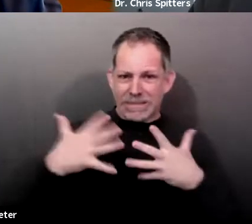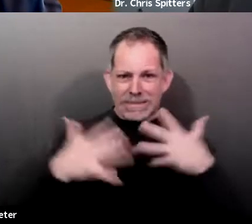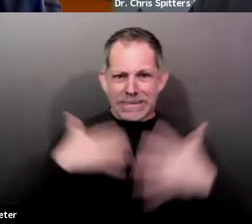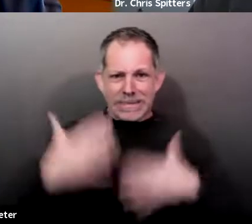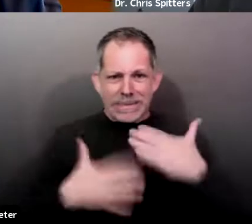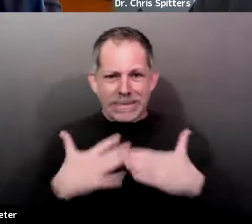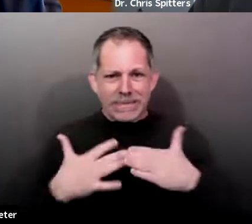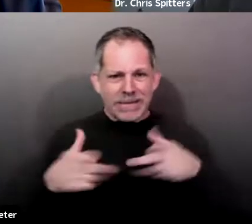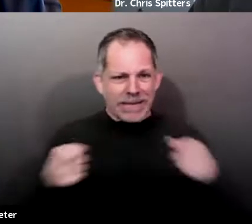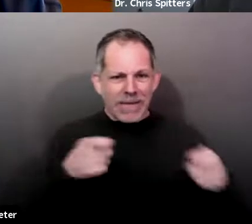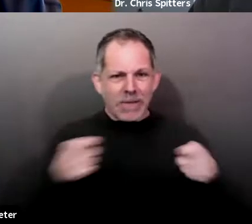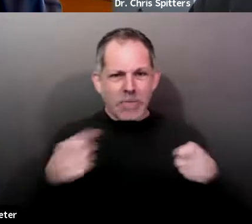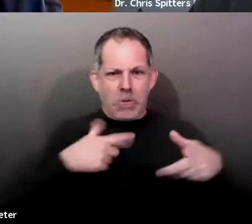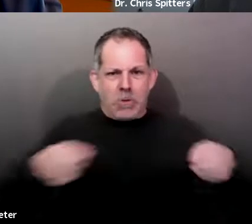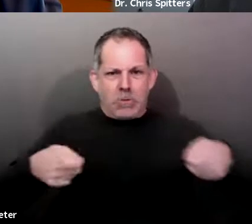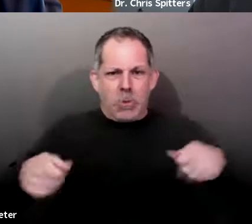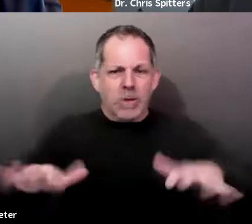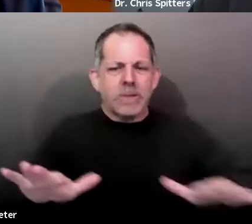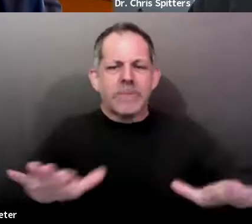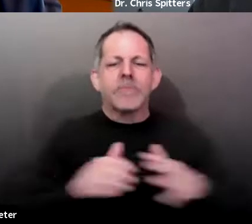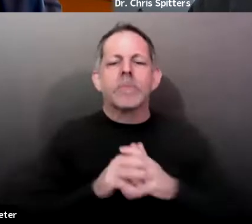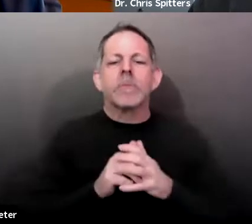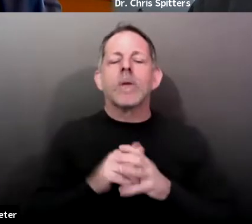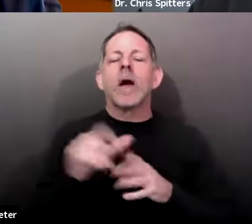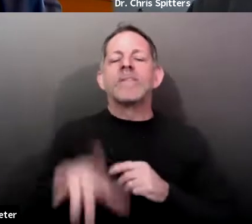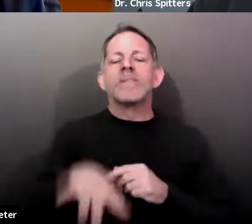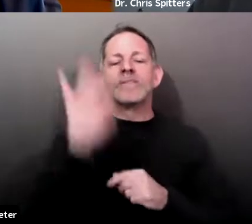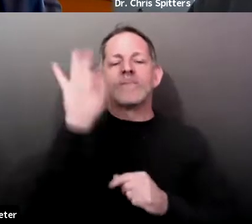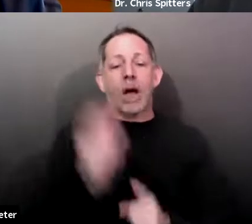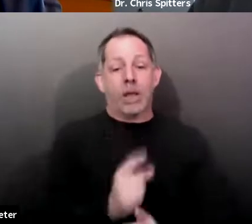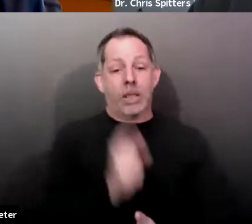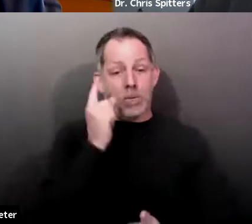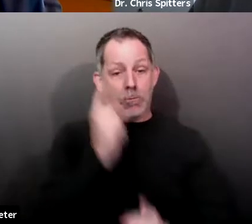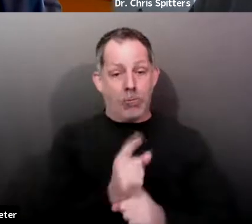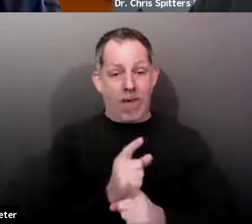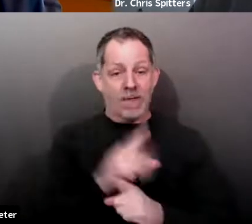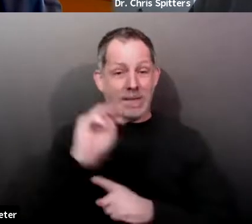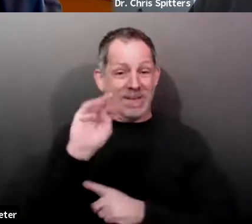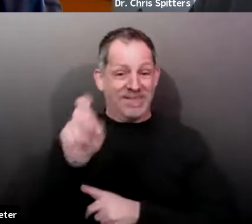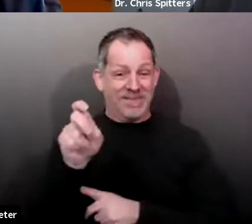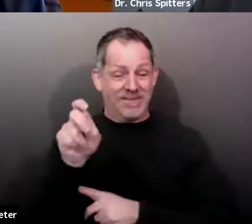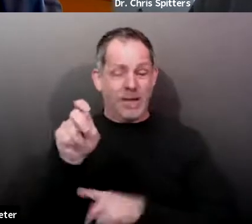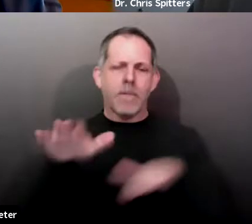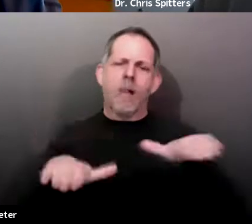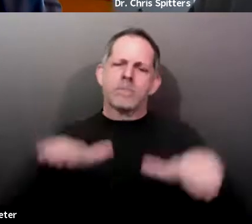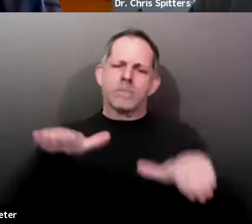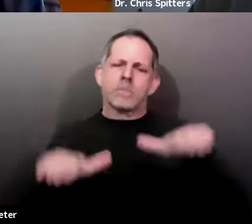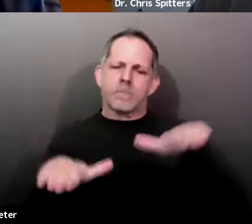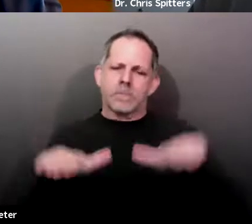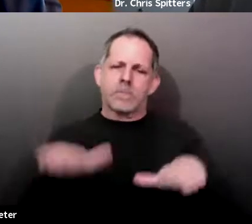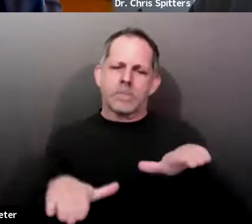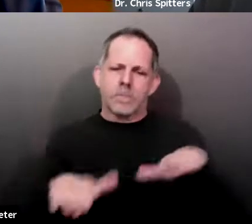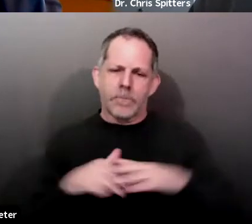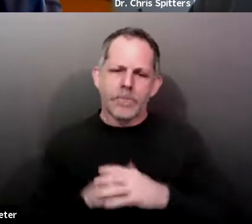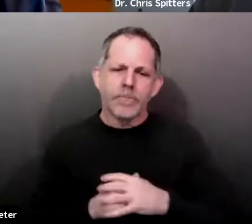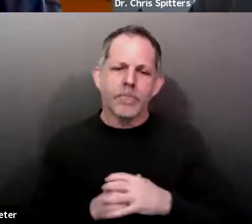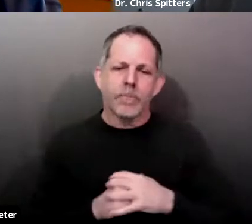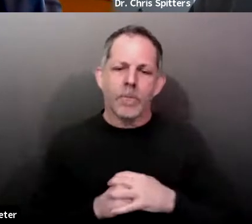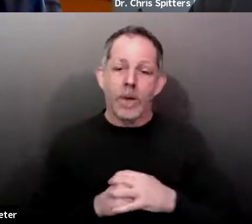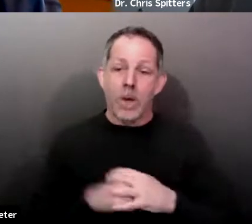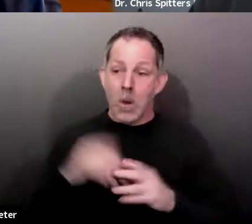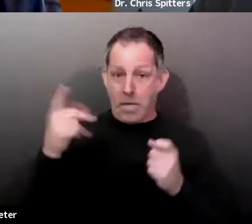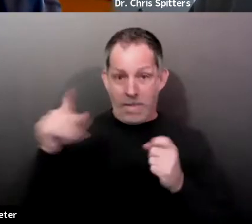we have to find that, that right mix, but certainly it's expected that people go to phase finder before making their prep mod appointment.